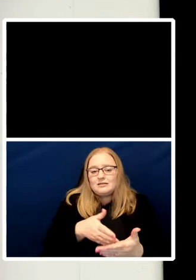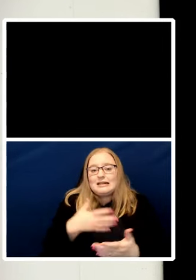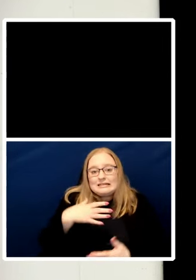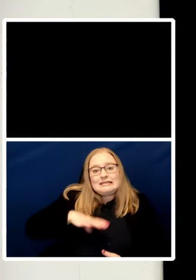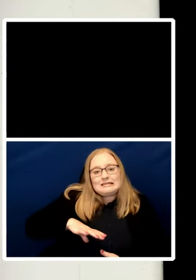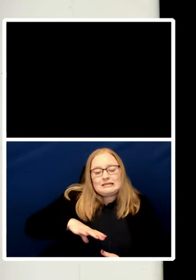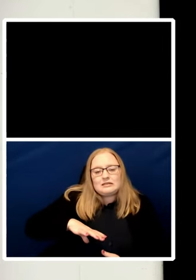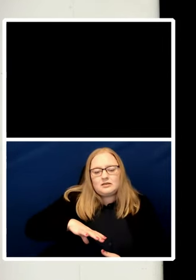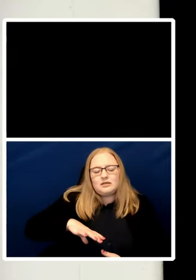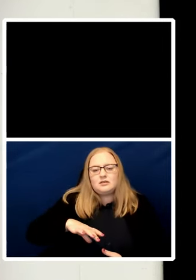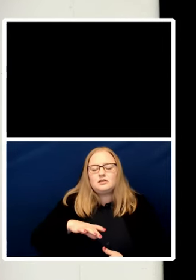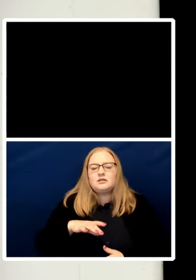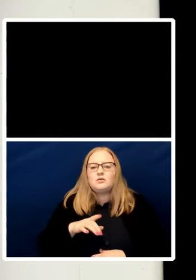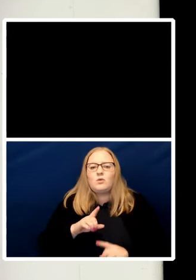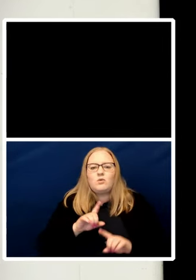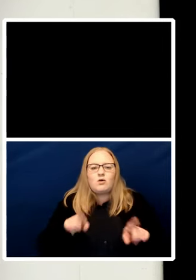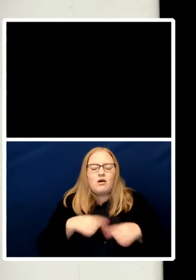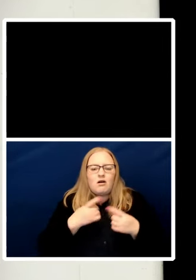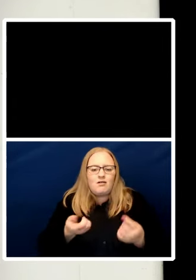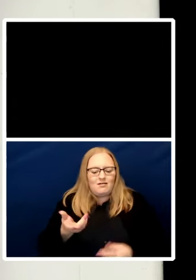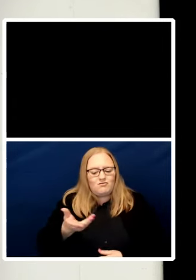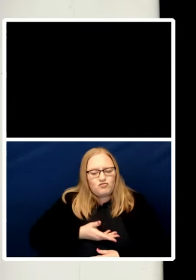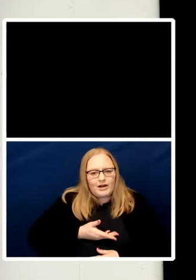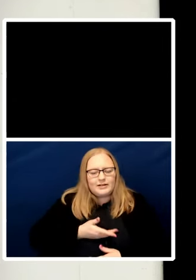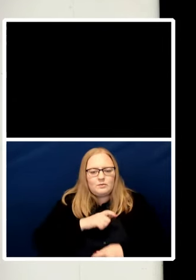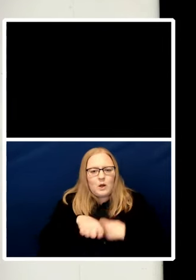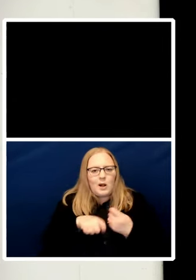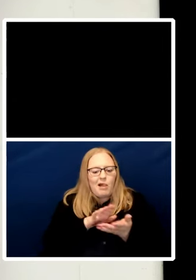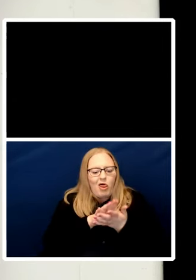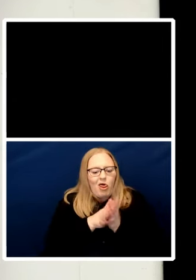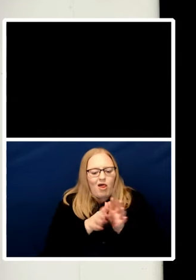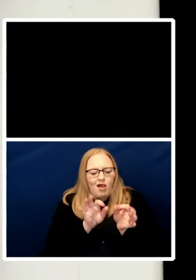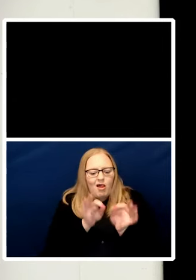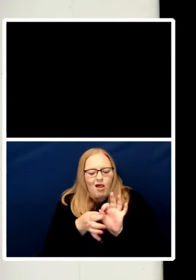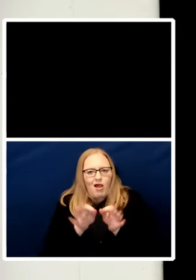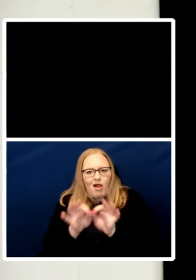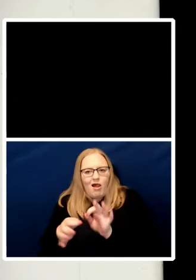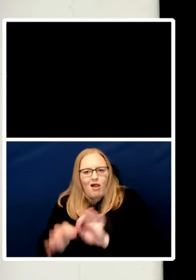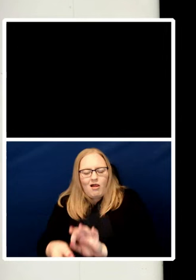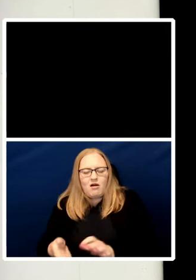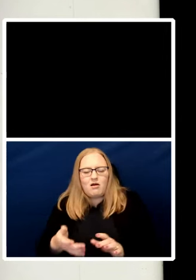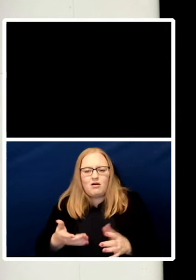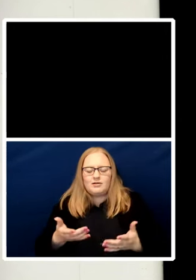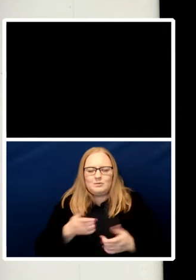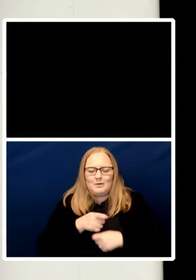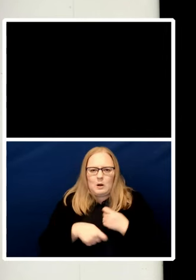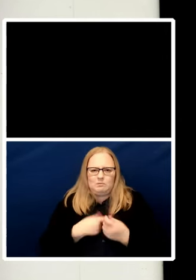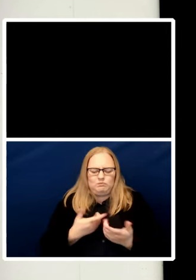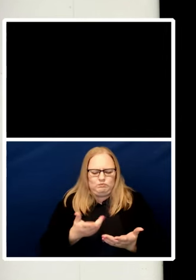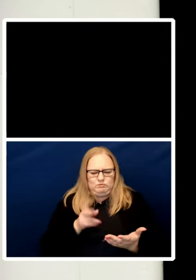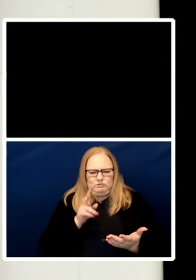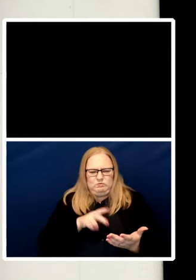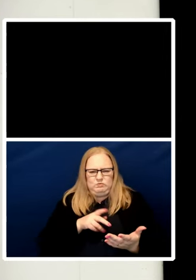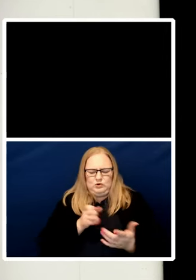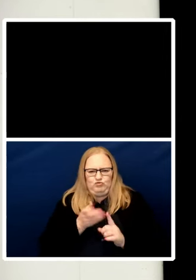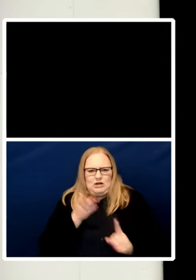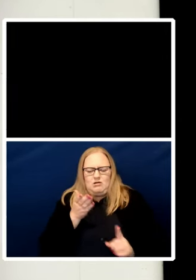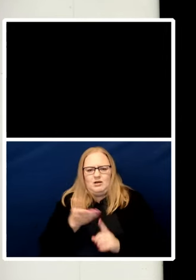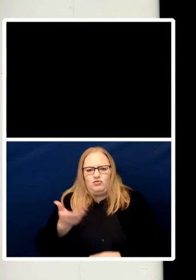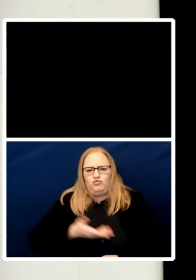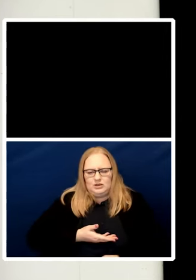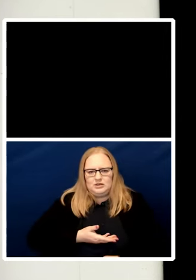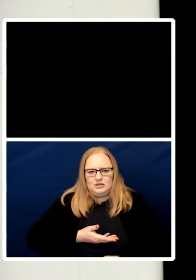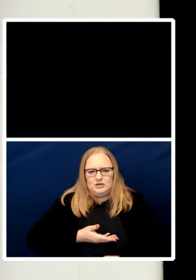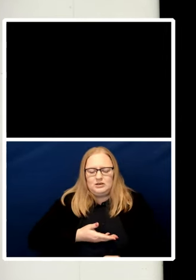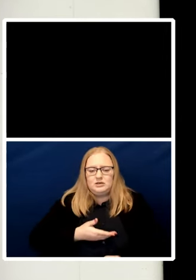beyond recognition. How much can we proportionately interfere with qualified rights,